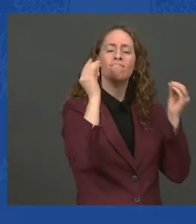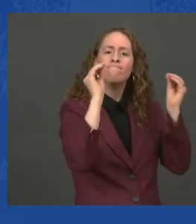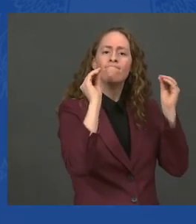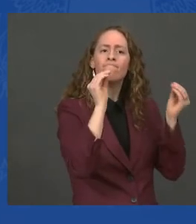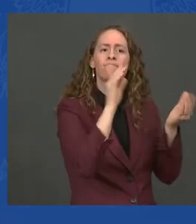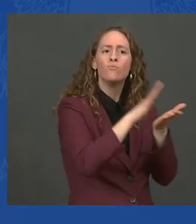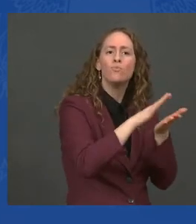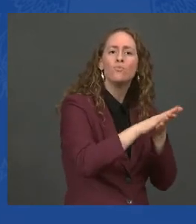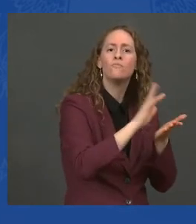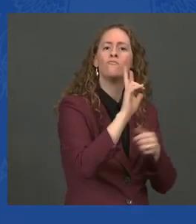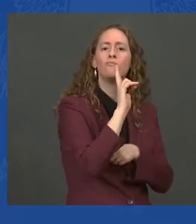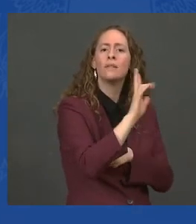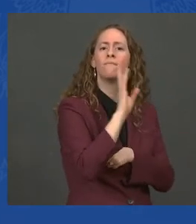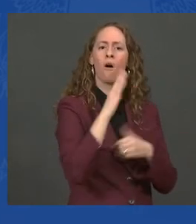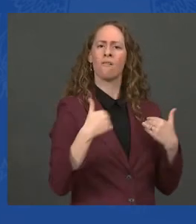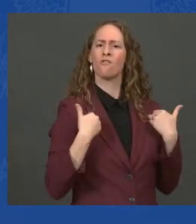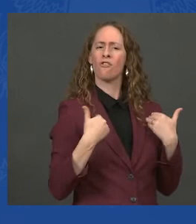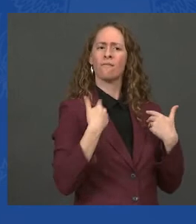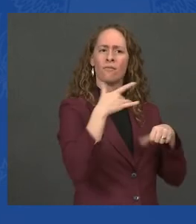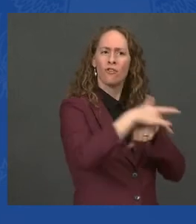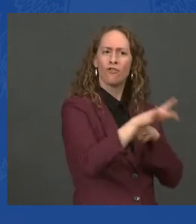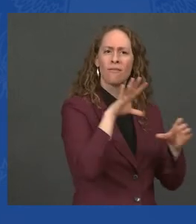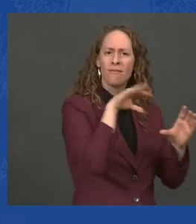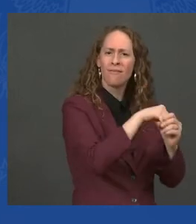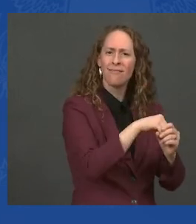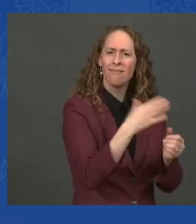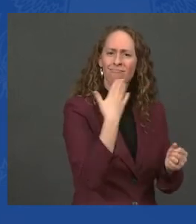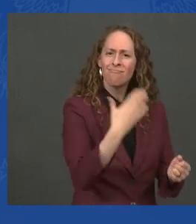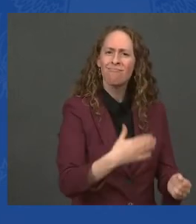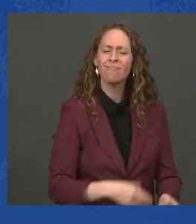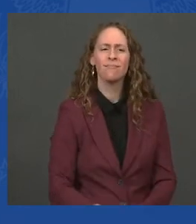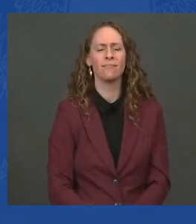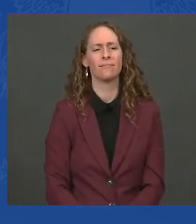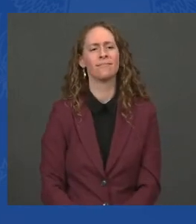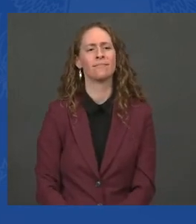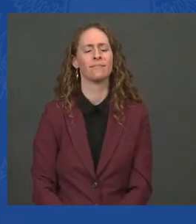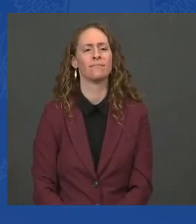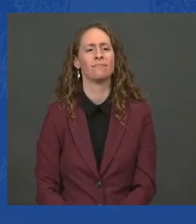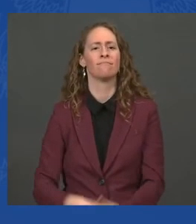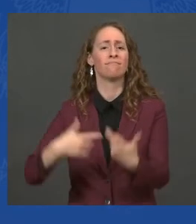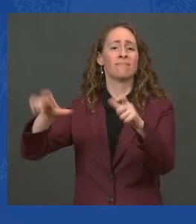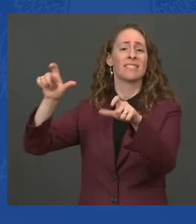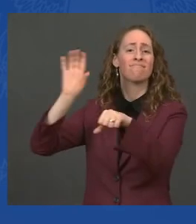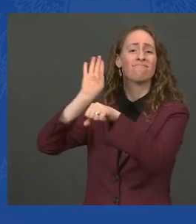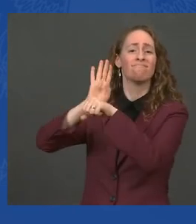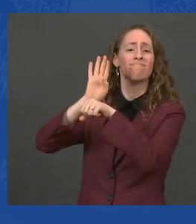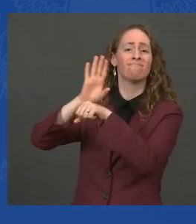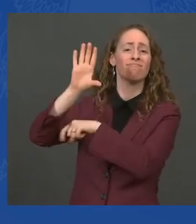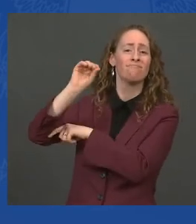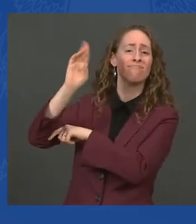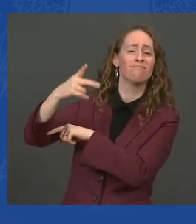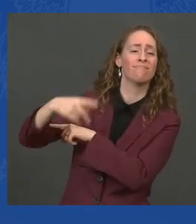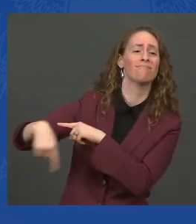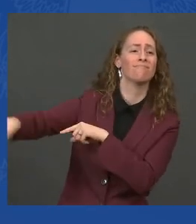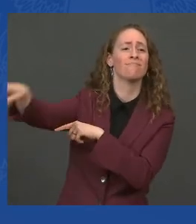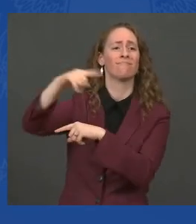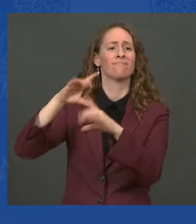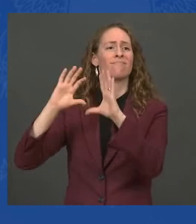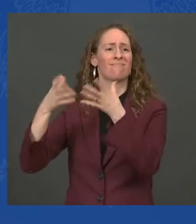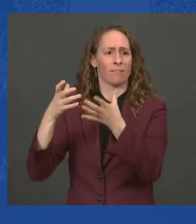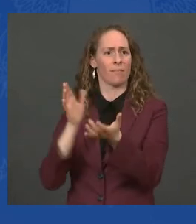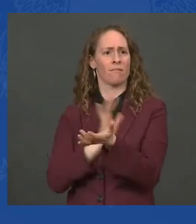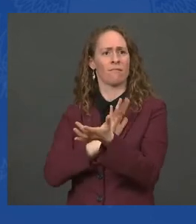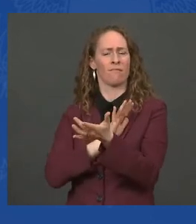for those corporations? Is it better for them having childcare so parents can come back to work today and they have a better